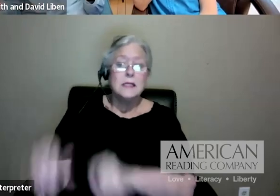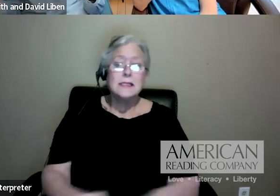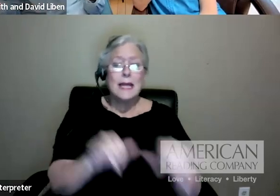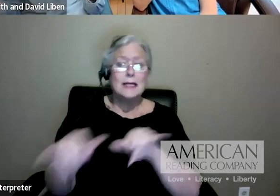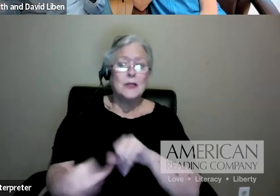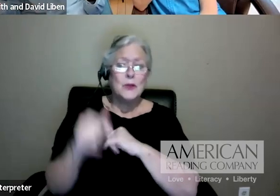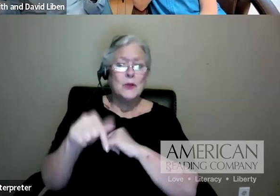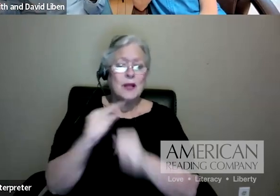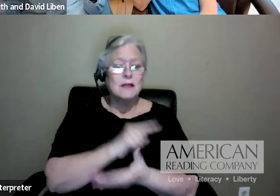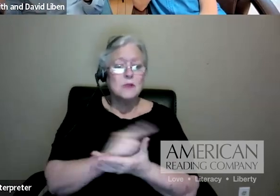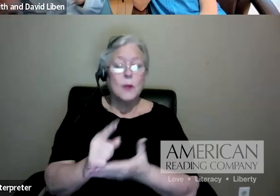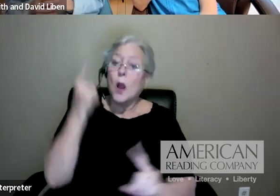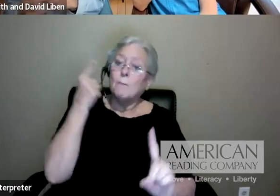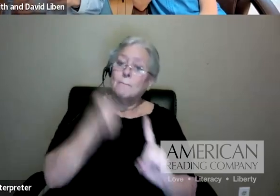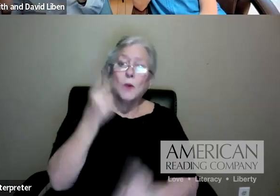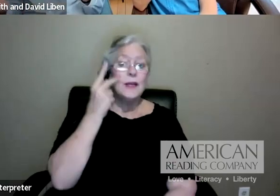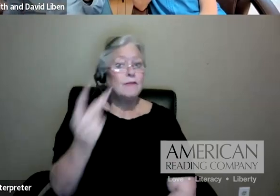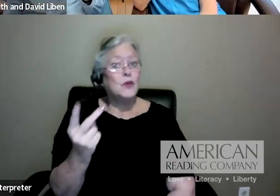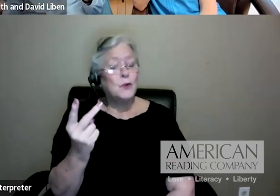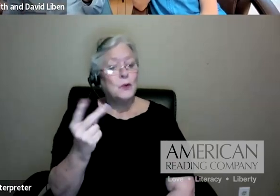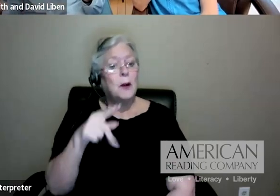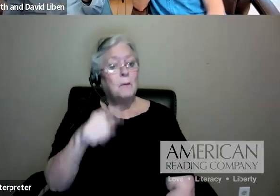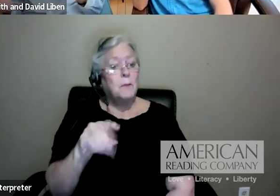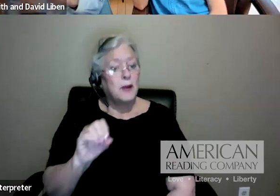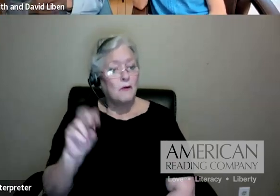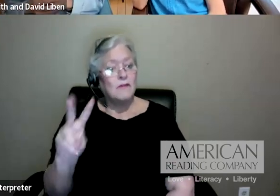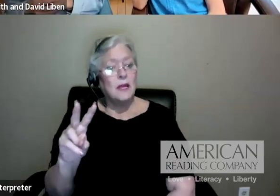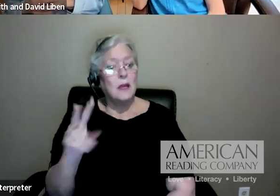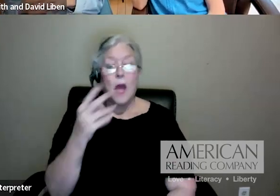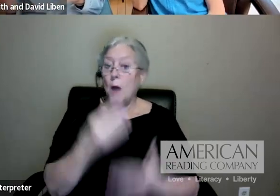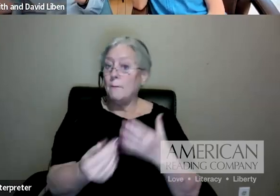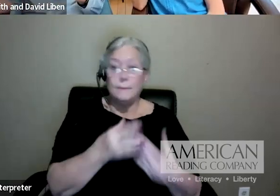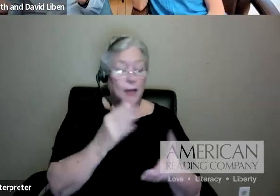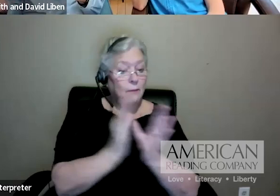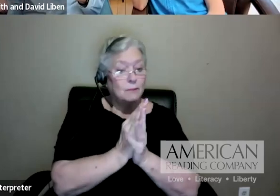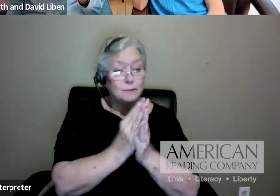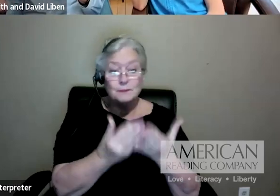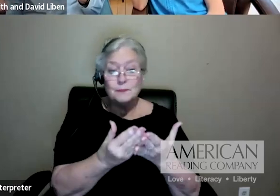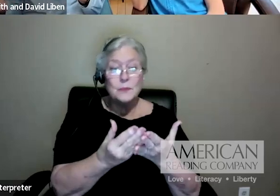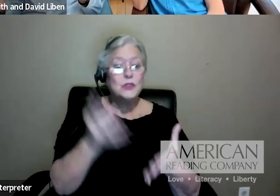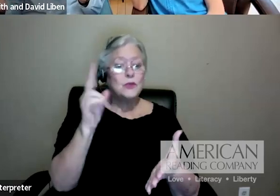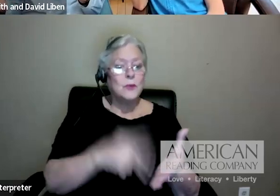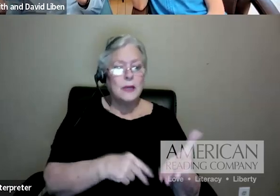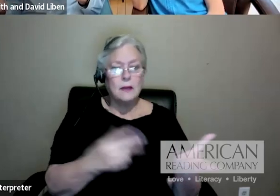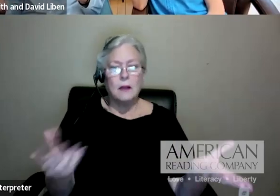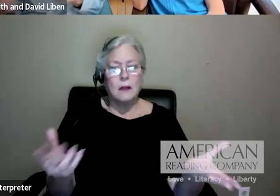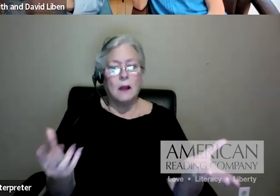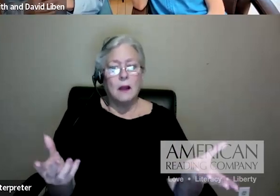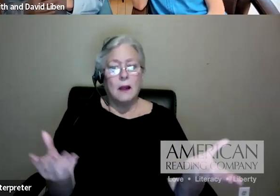point of view, or at this point of view. Well, it may be that the text you're reading, the point of view is overwhelmingly obvious.